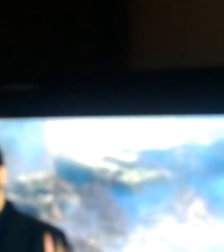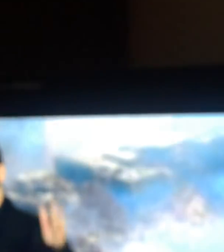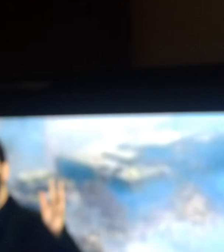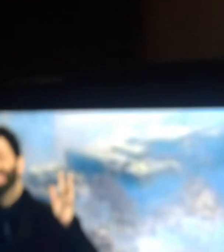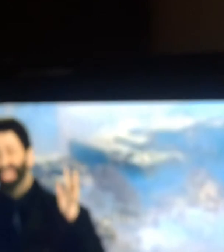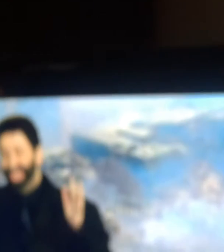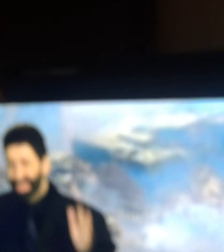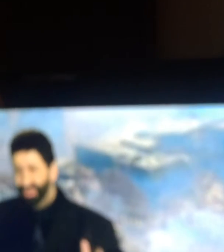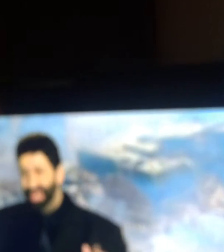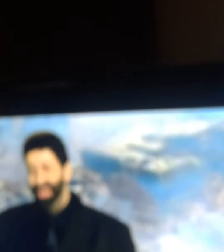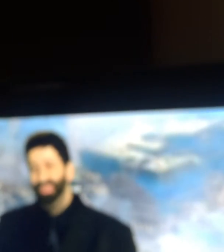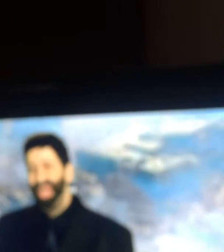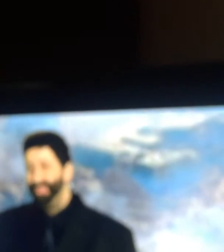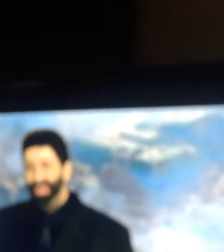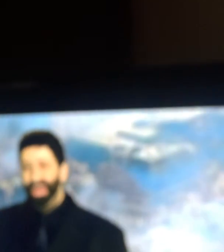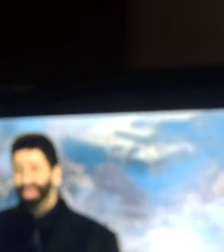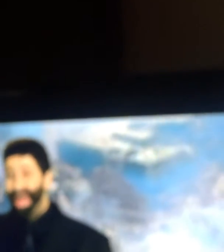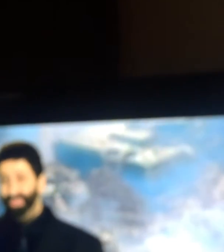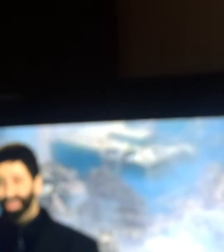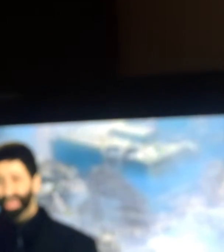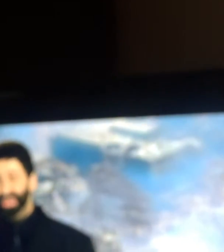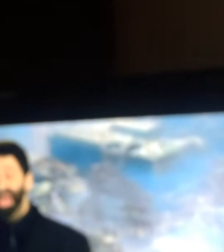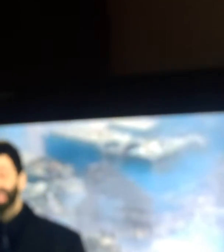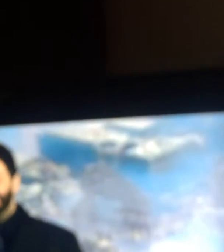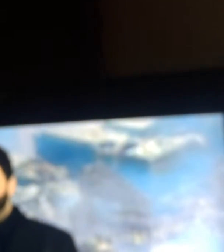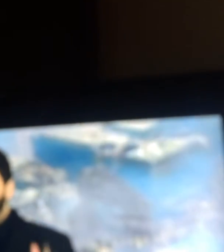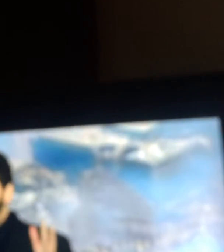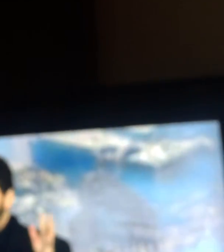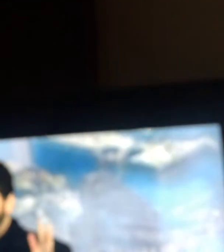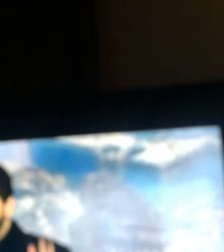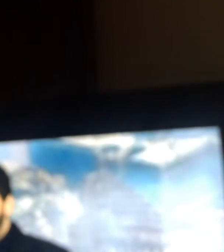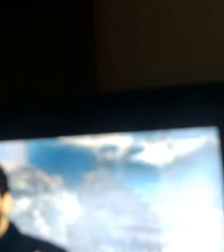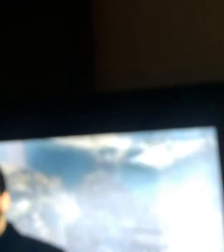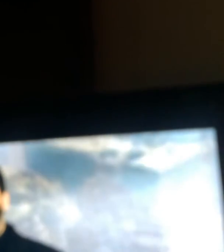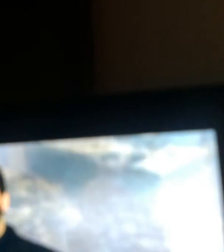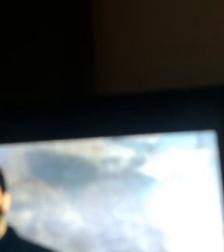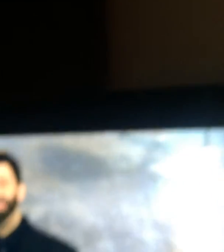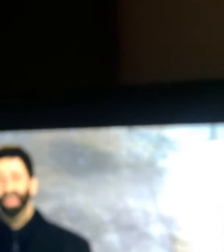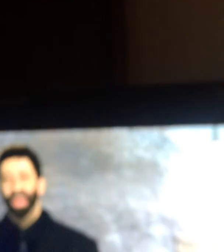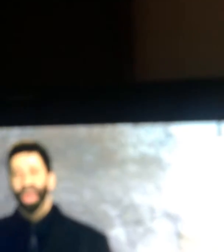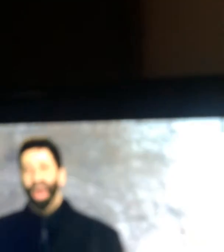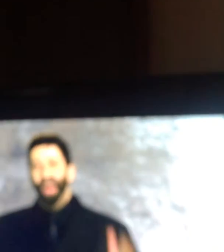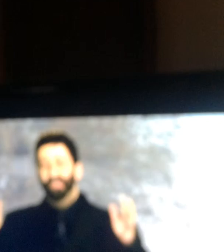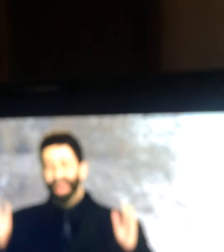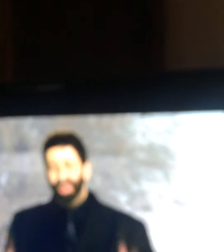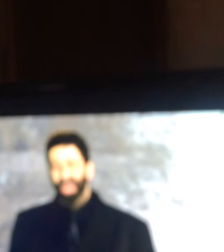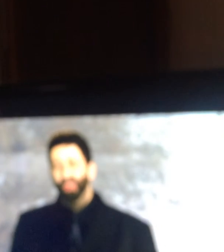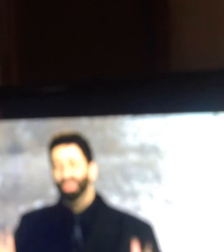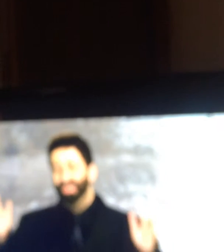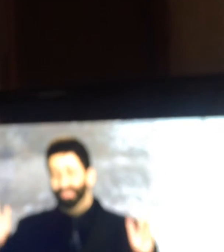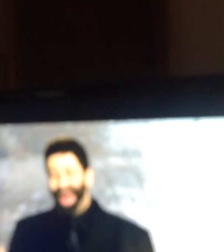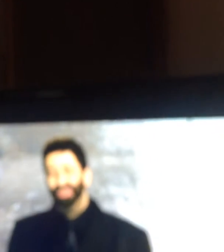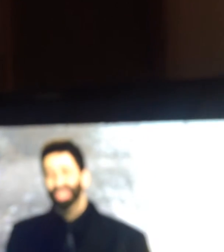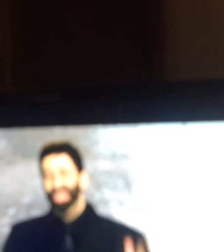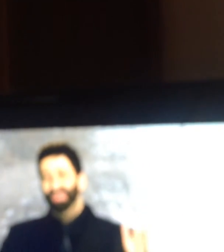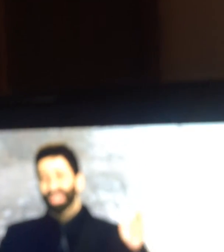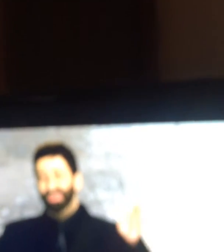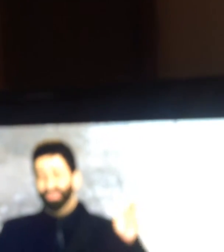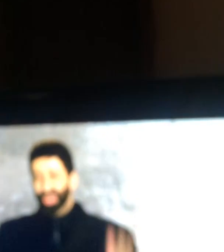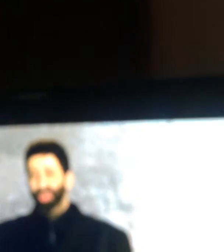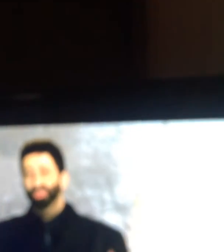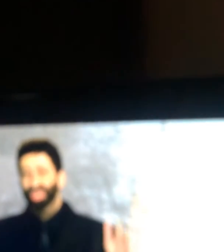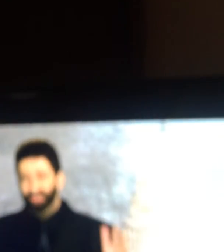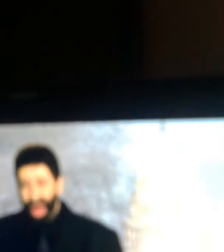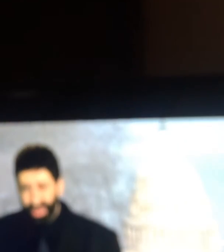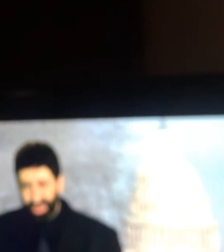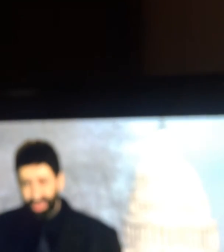Something significant was happening on Capitol Hill. Something prophetic was happening. America was about to give its